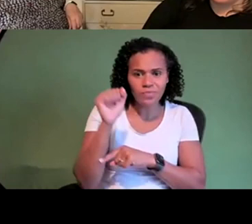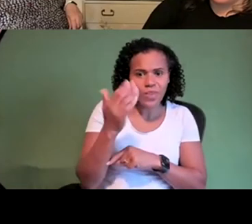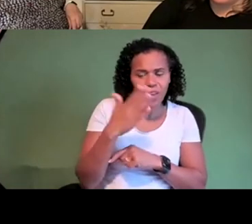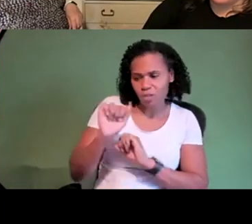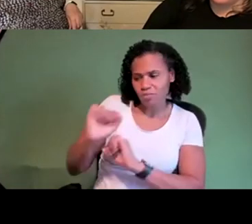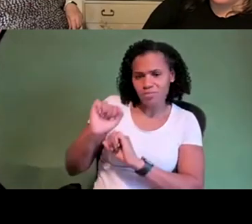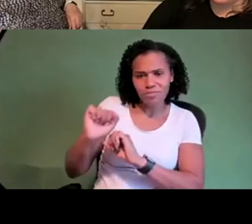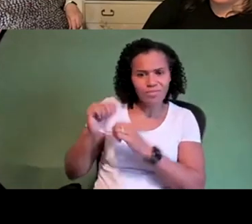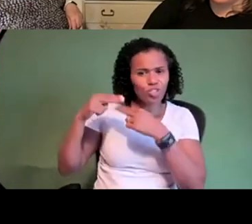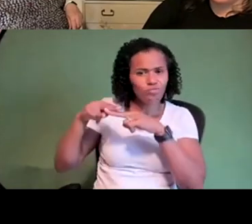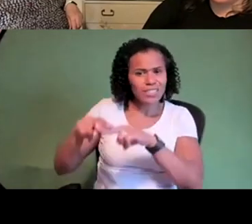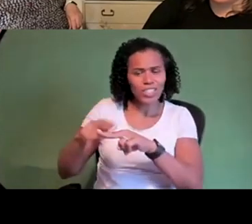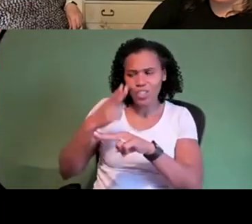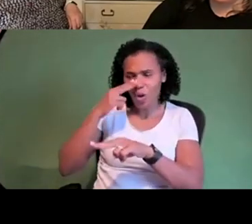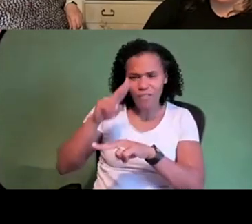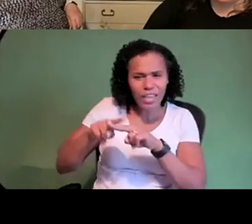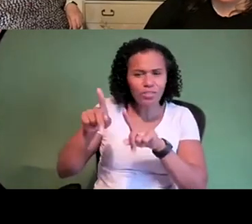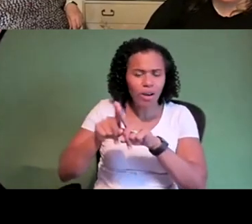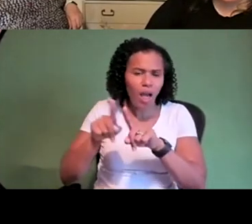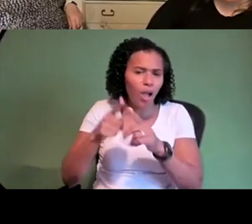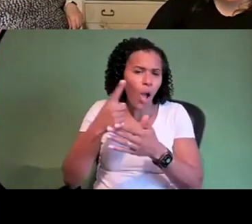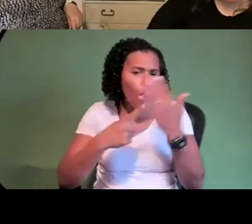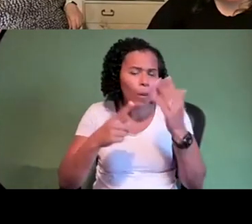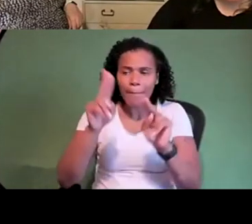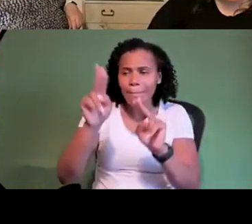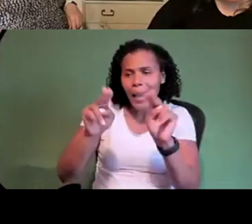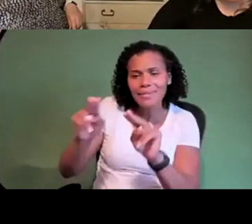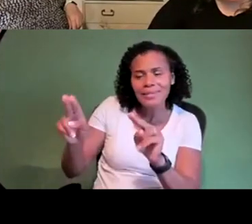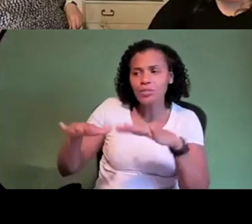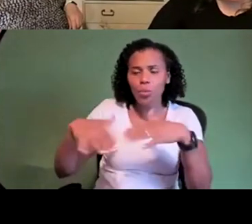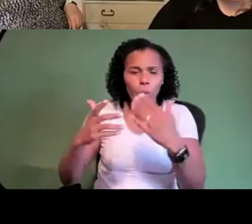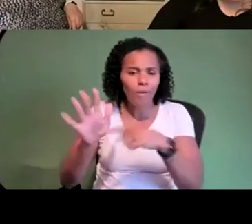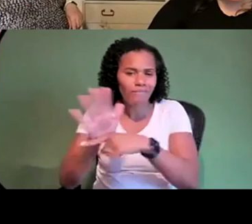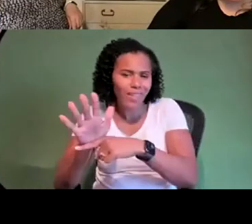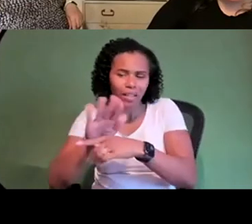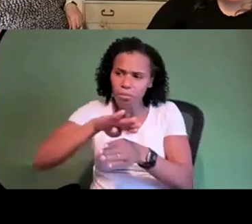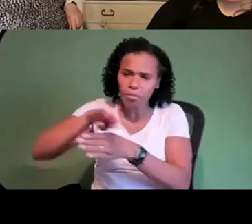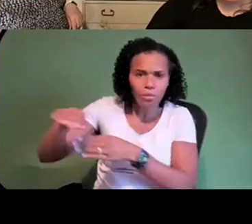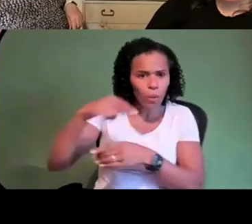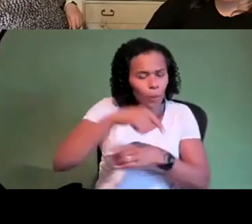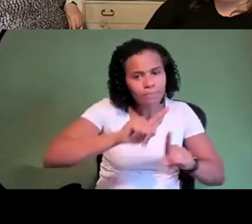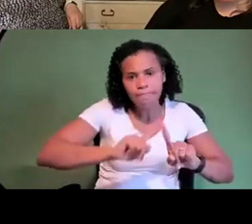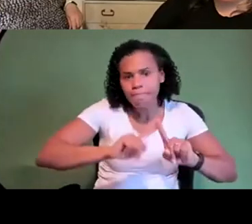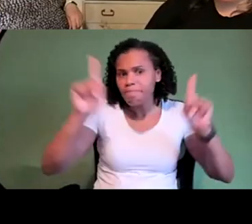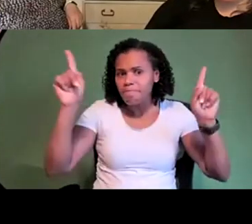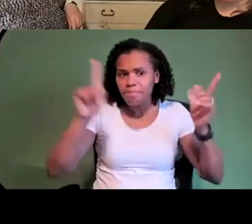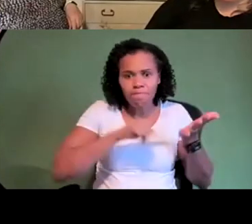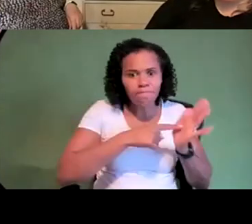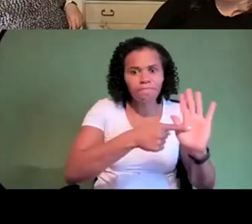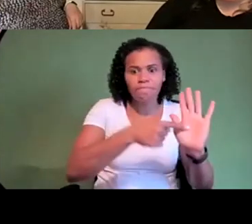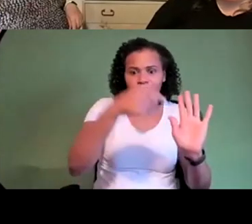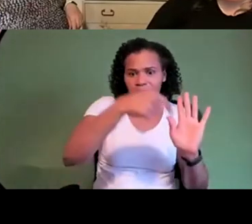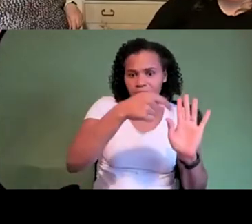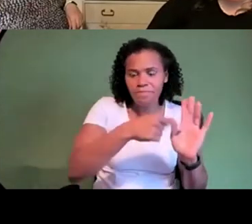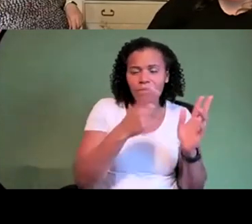processes like painting on walls or making films so i hope that actually that it is that it